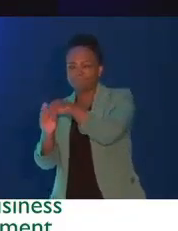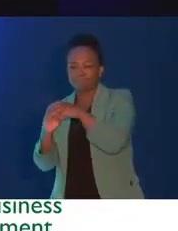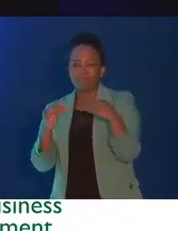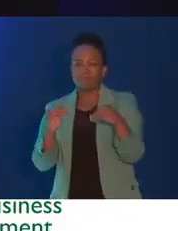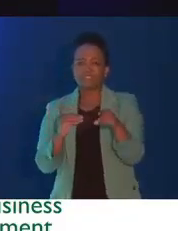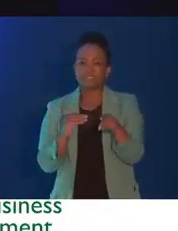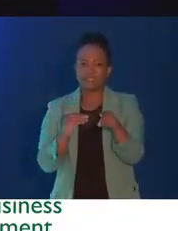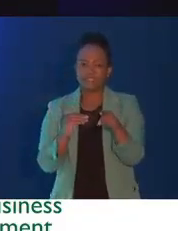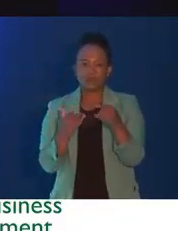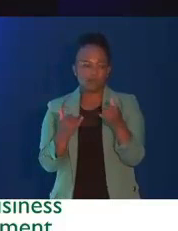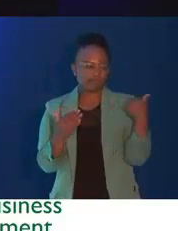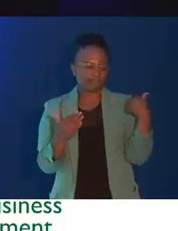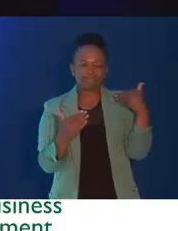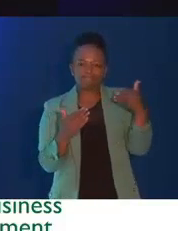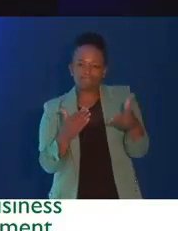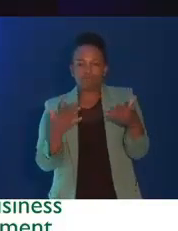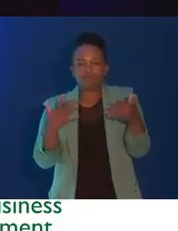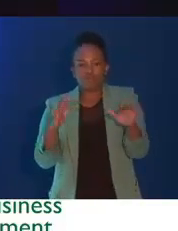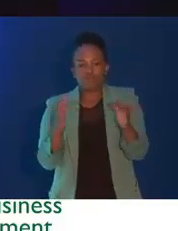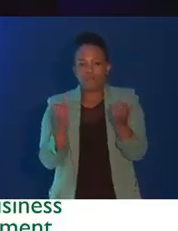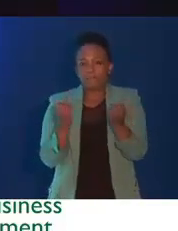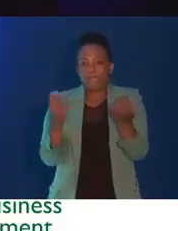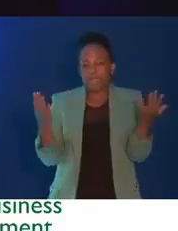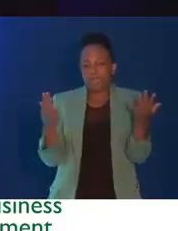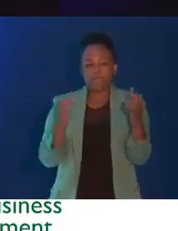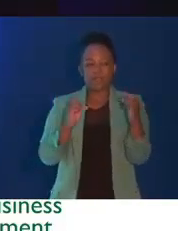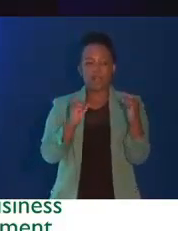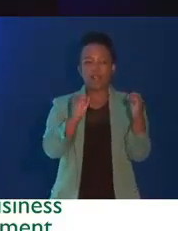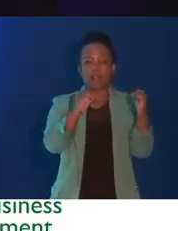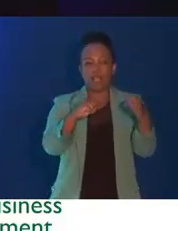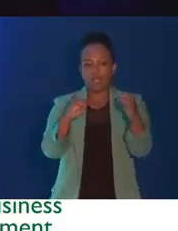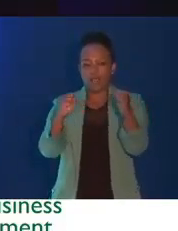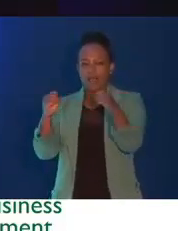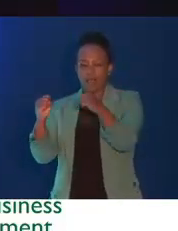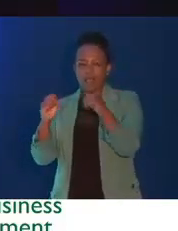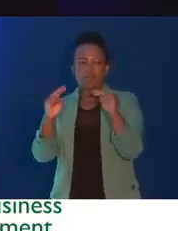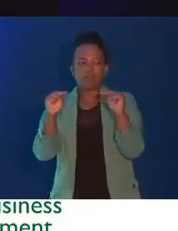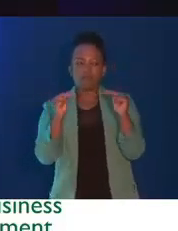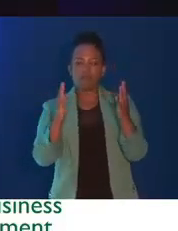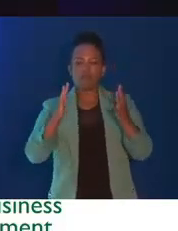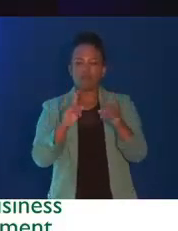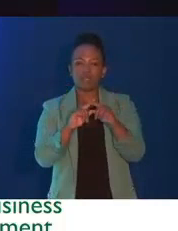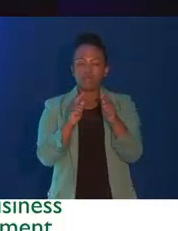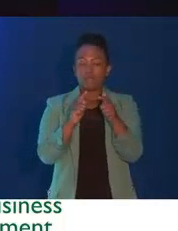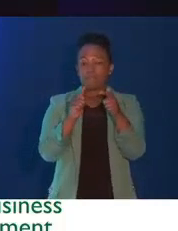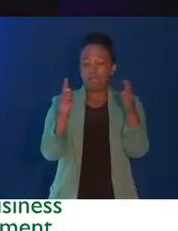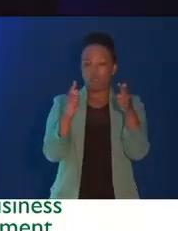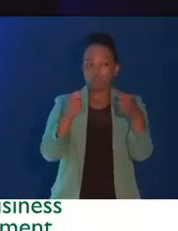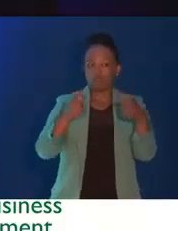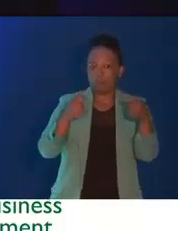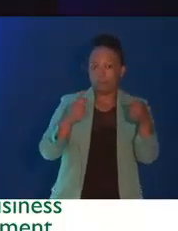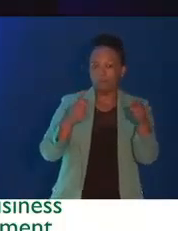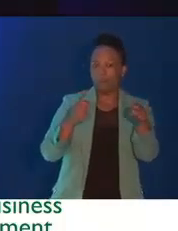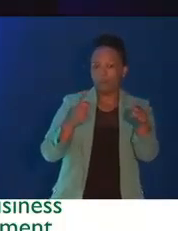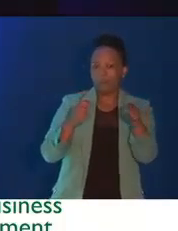this end, we have a number of off-takes agreements we have brokered with major wholesalers and retailers, as